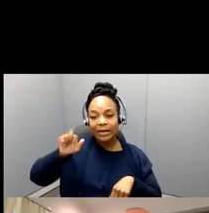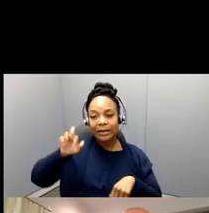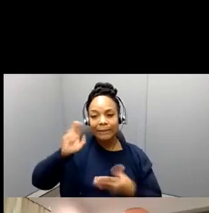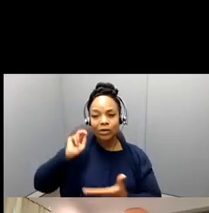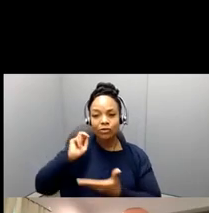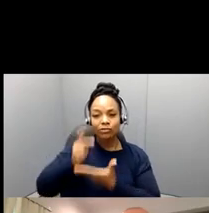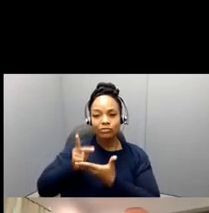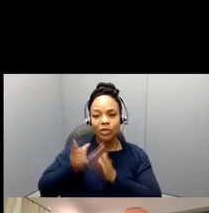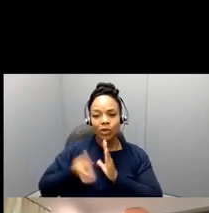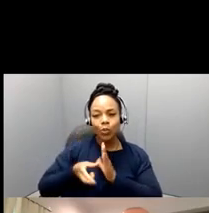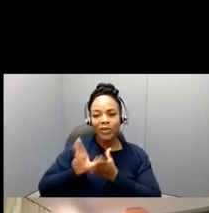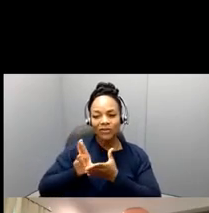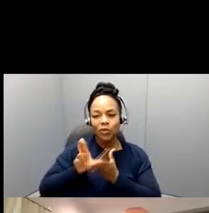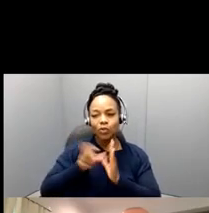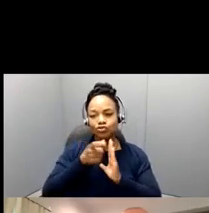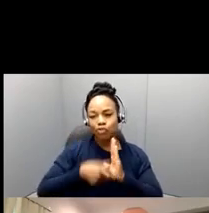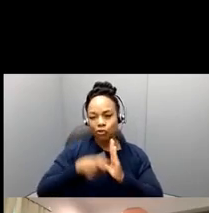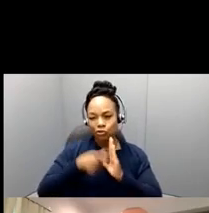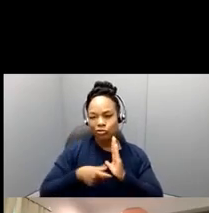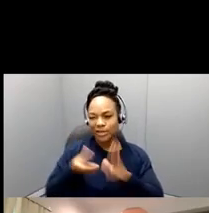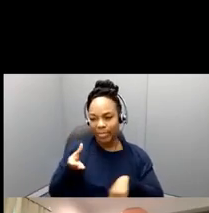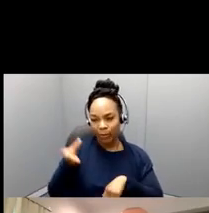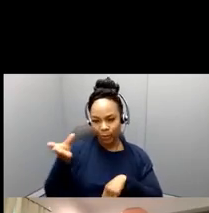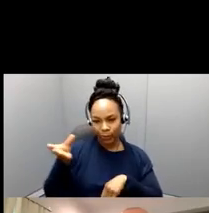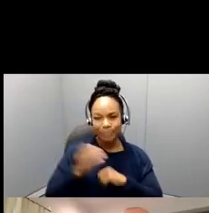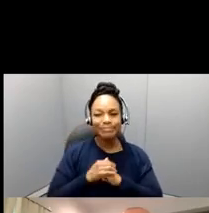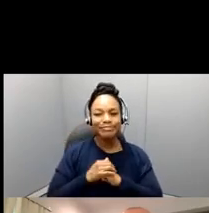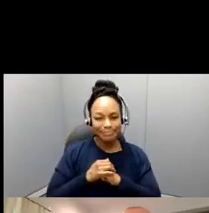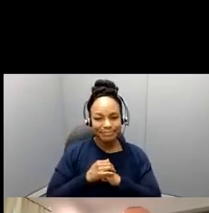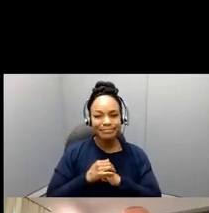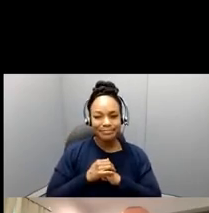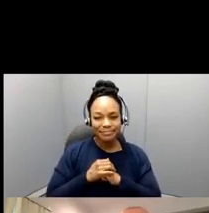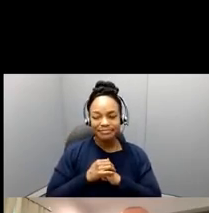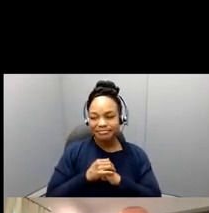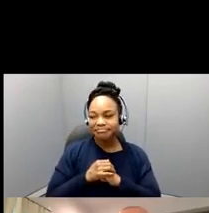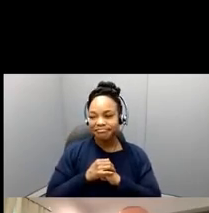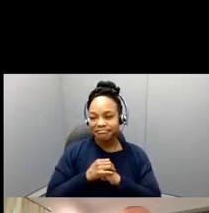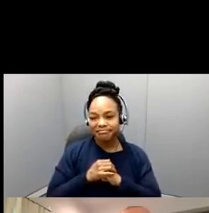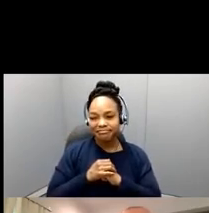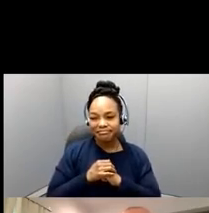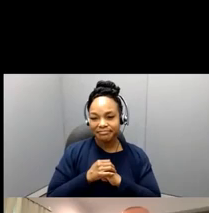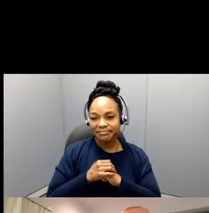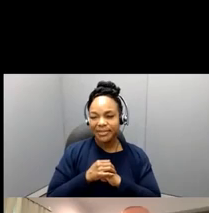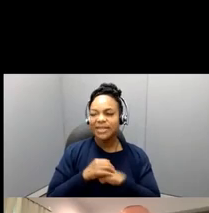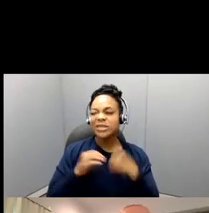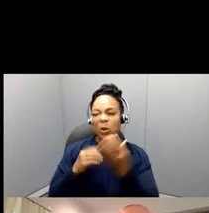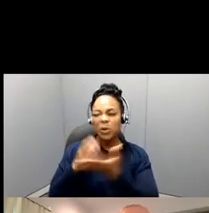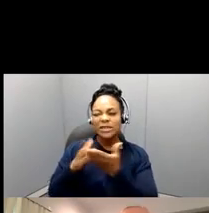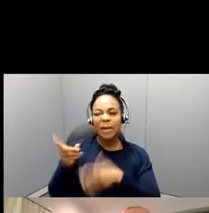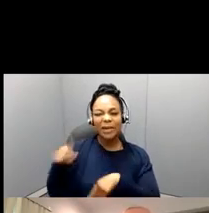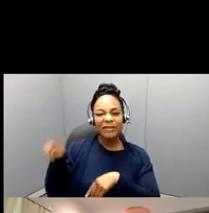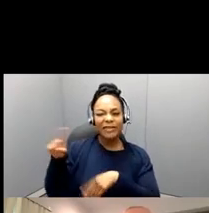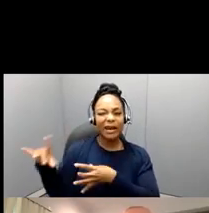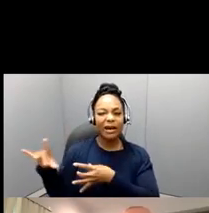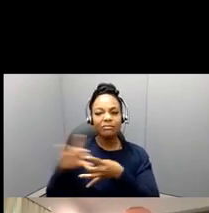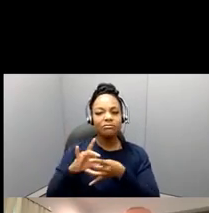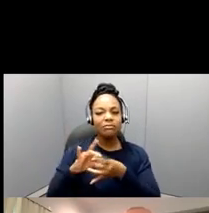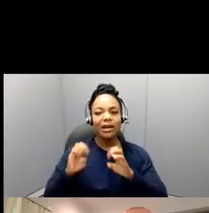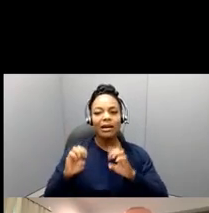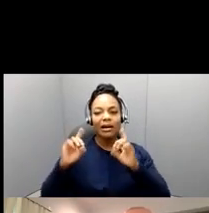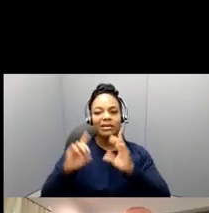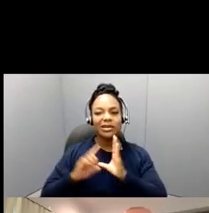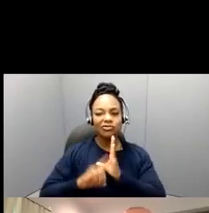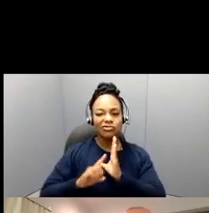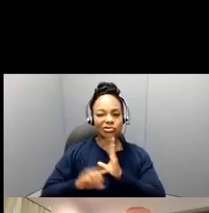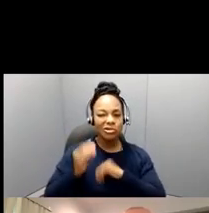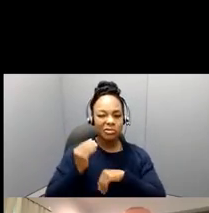Just to give you an idea, these are some of the leading journals in education research. We're